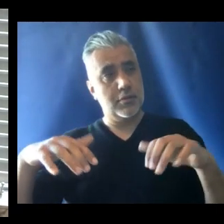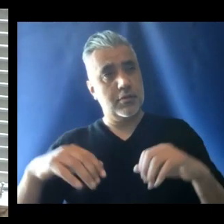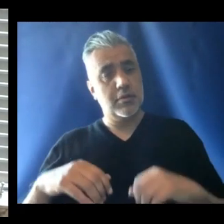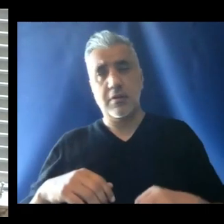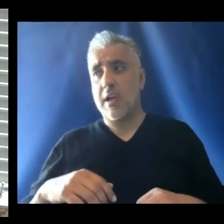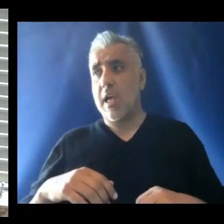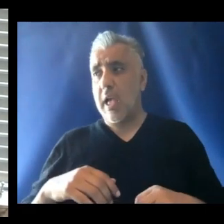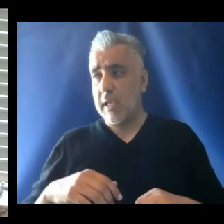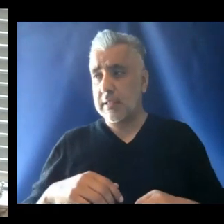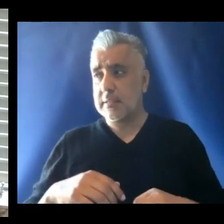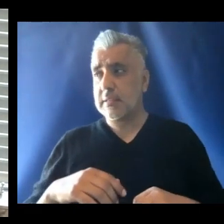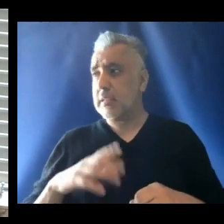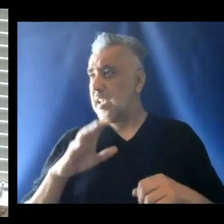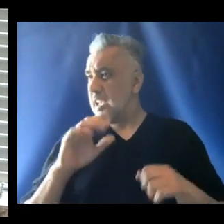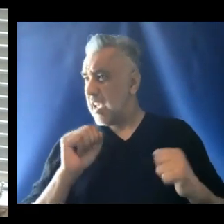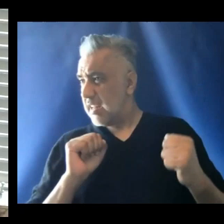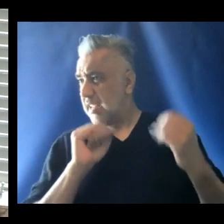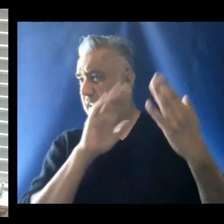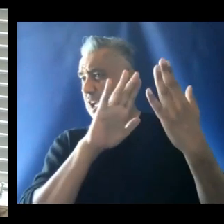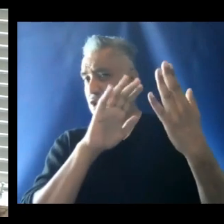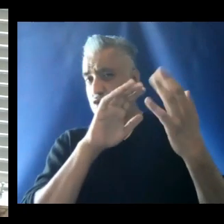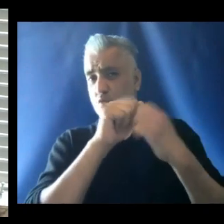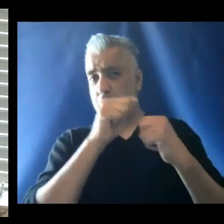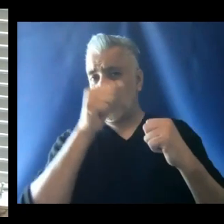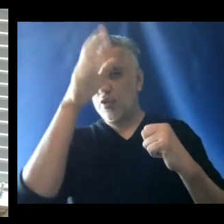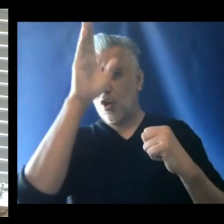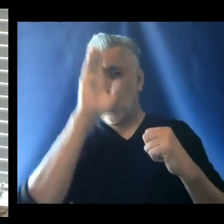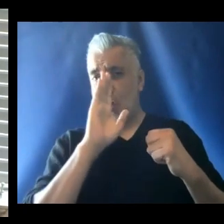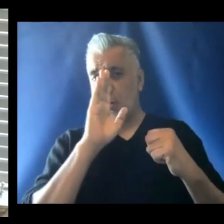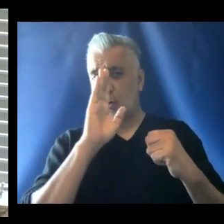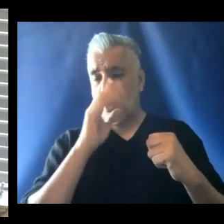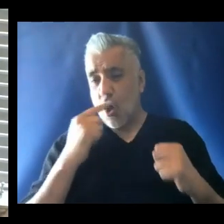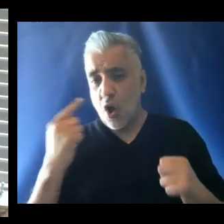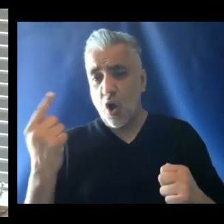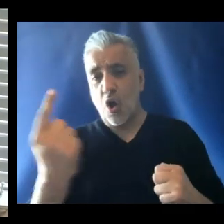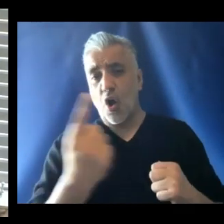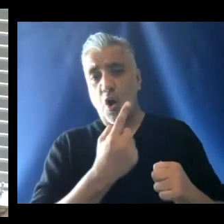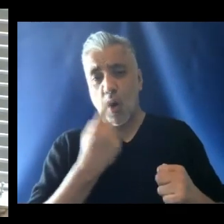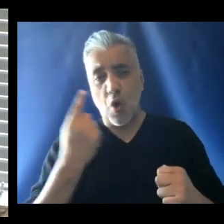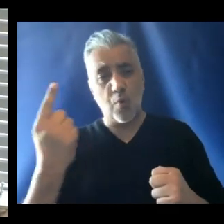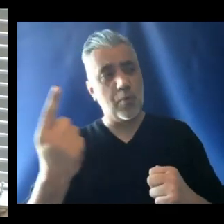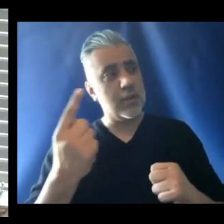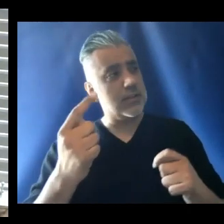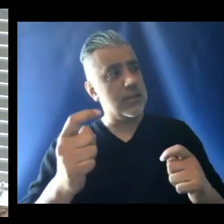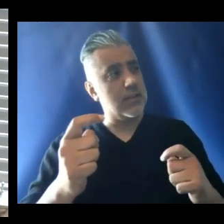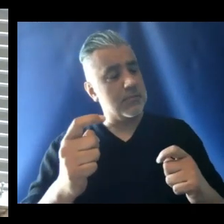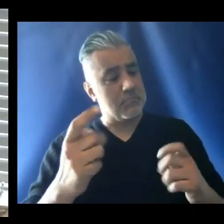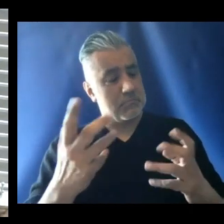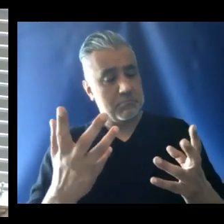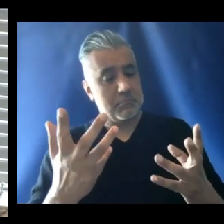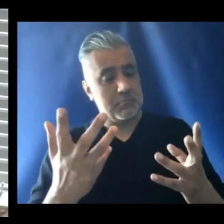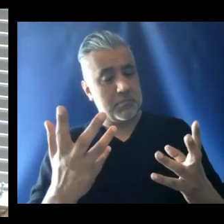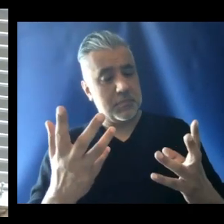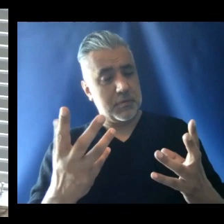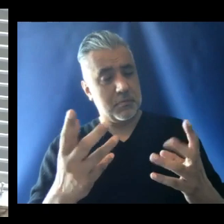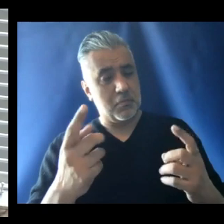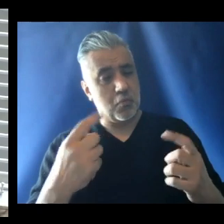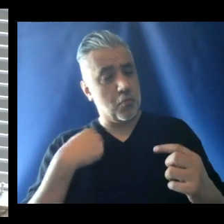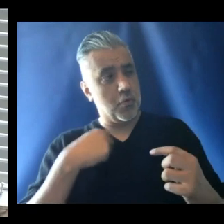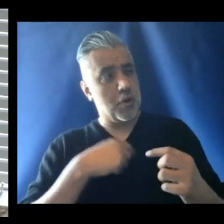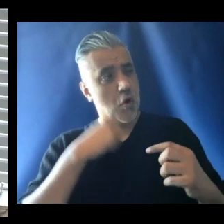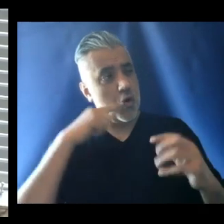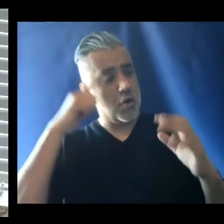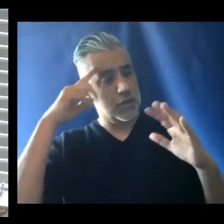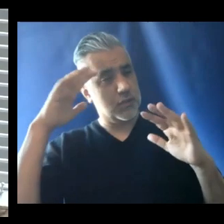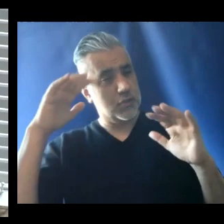An encounter with God always brings us awe or astonishment. It